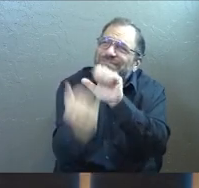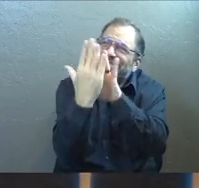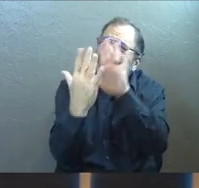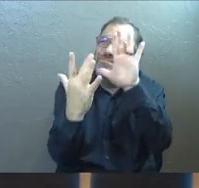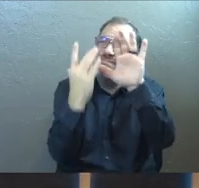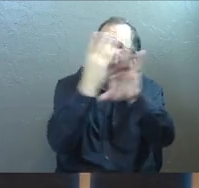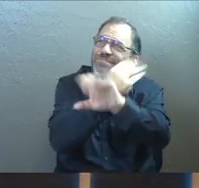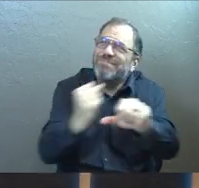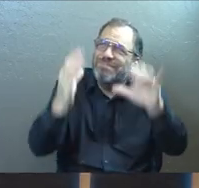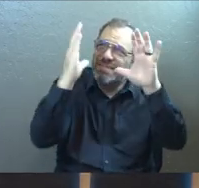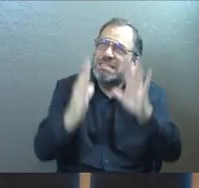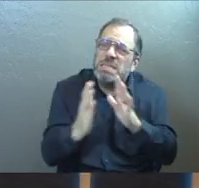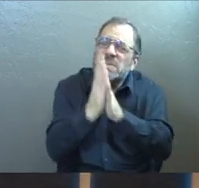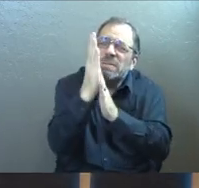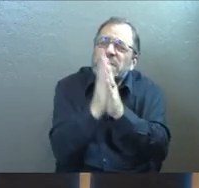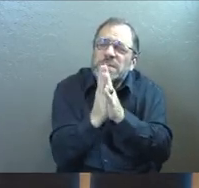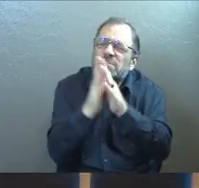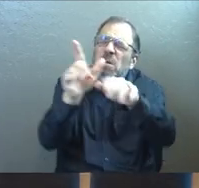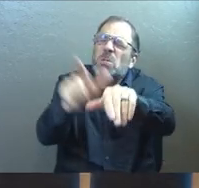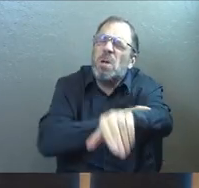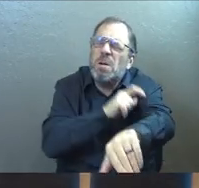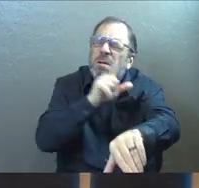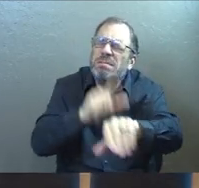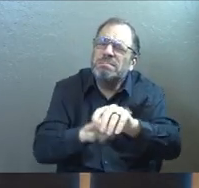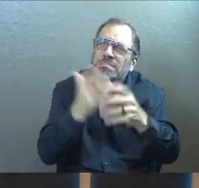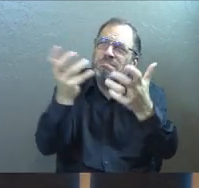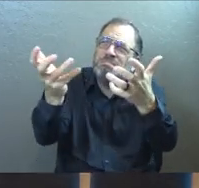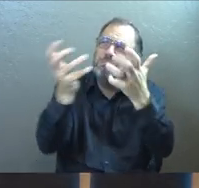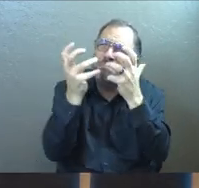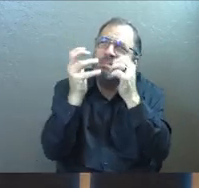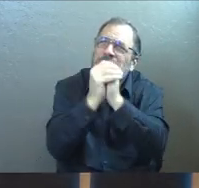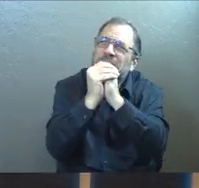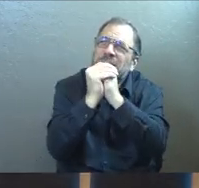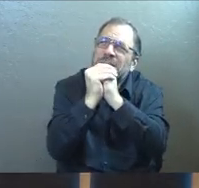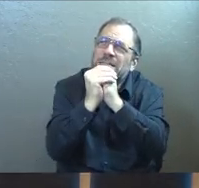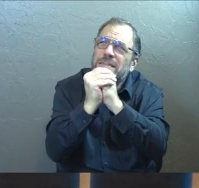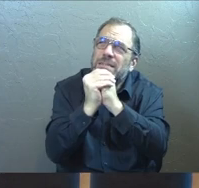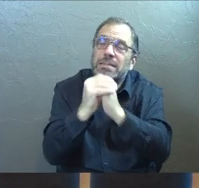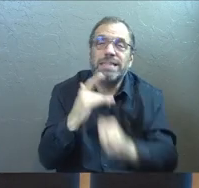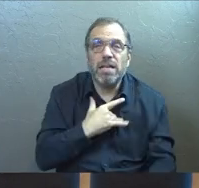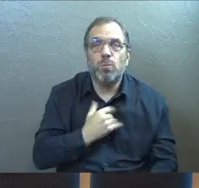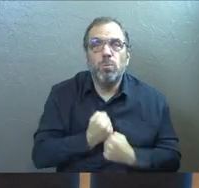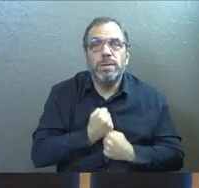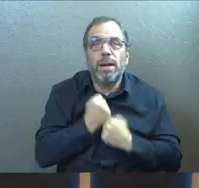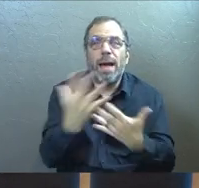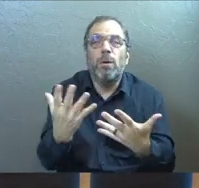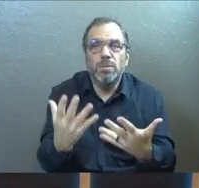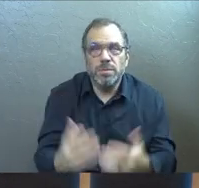Savior. Because I've waited so long. That's what comes out.